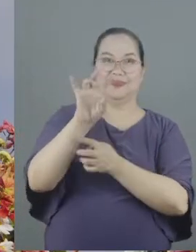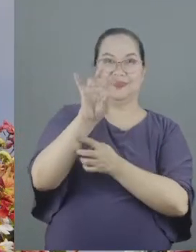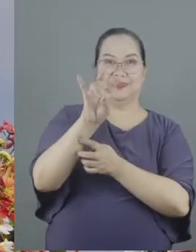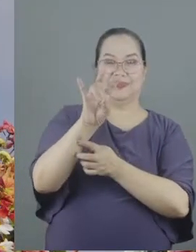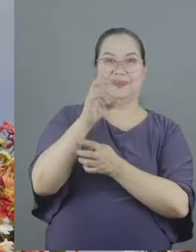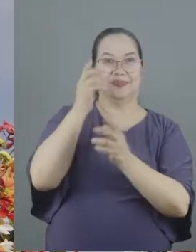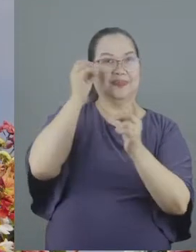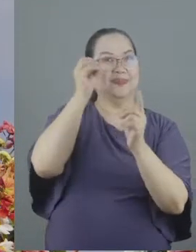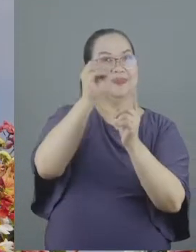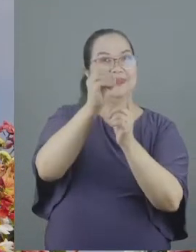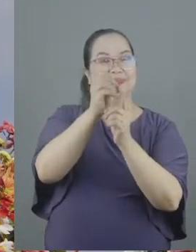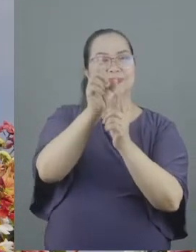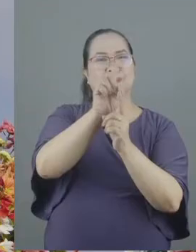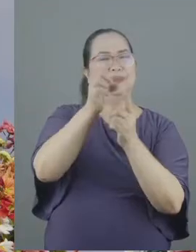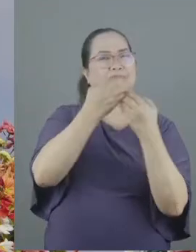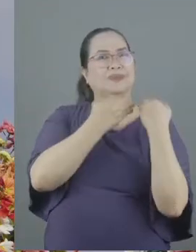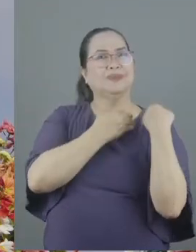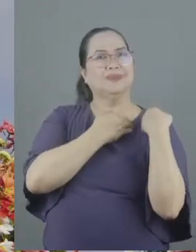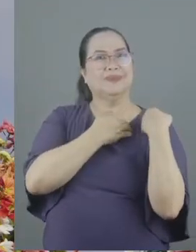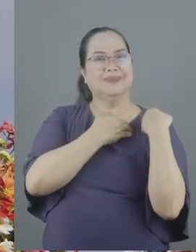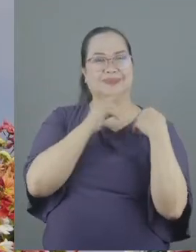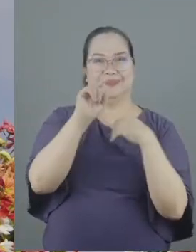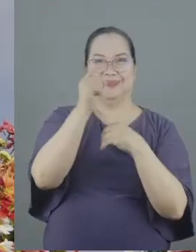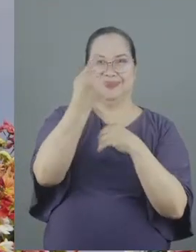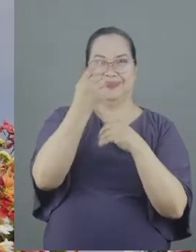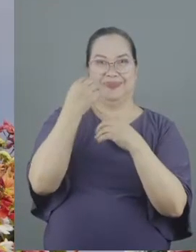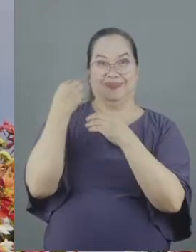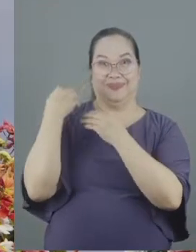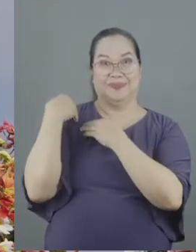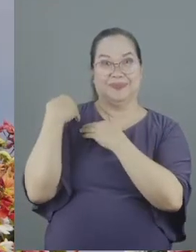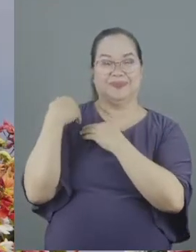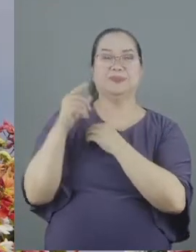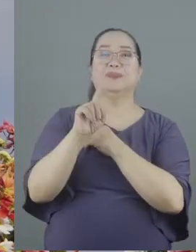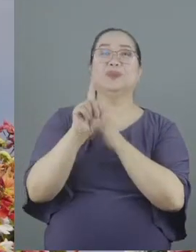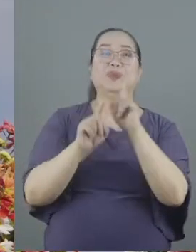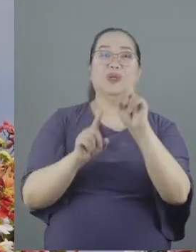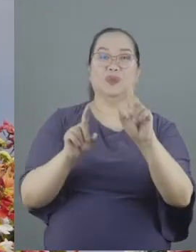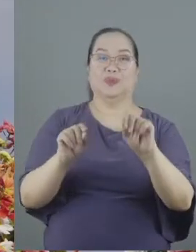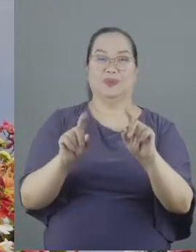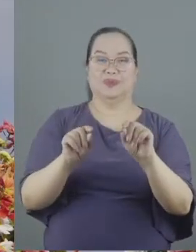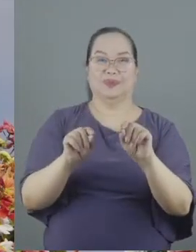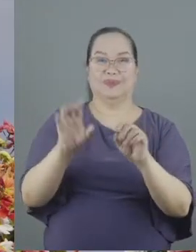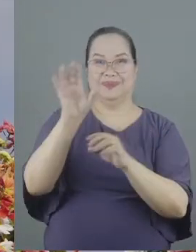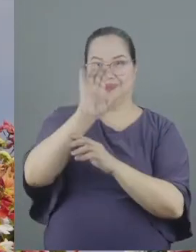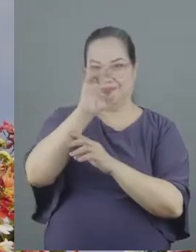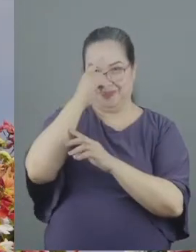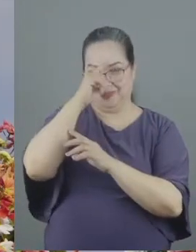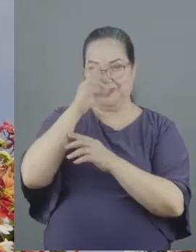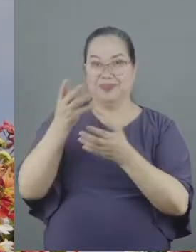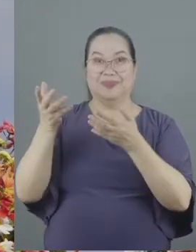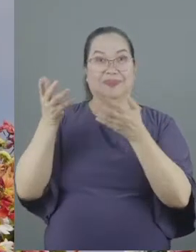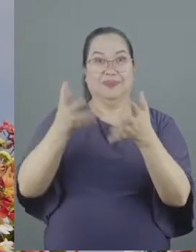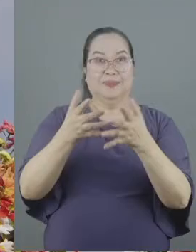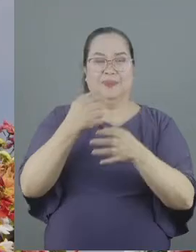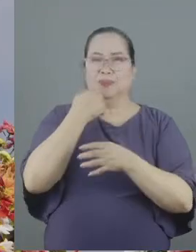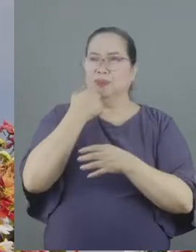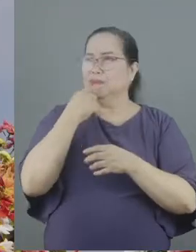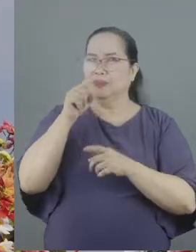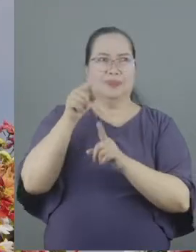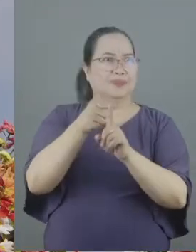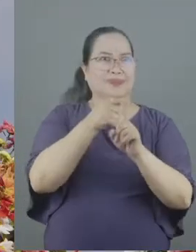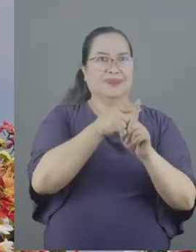objective of the obligation but first the obligation we see firstly the bearer of the obligation who